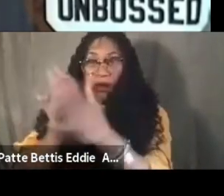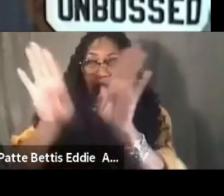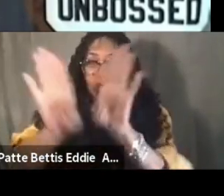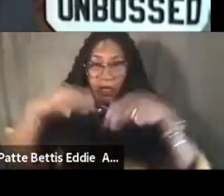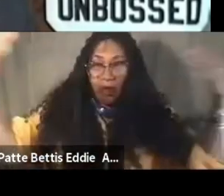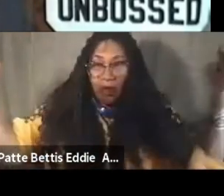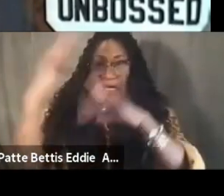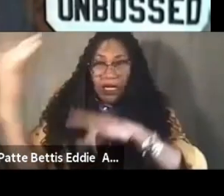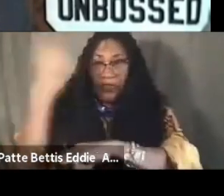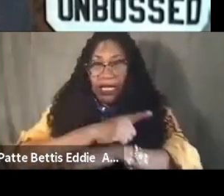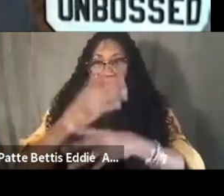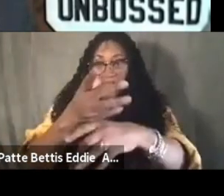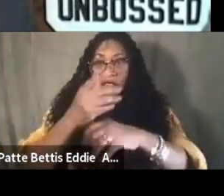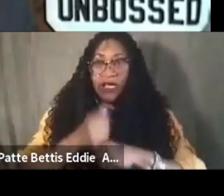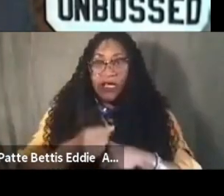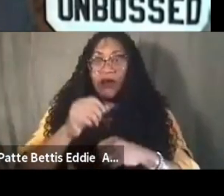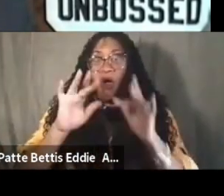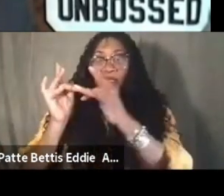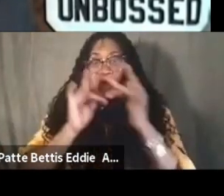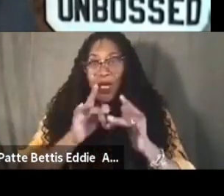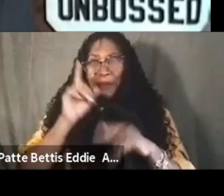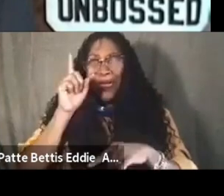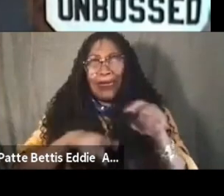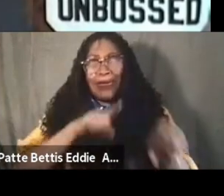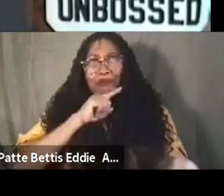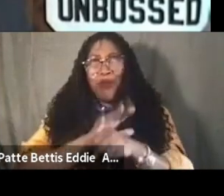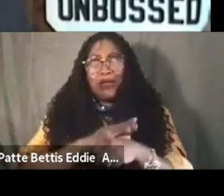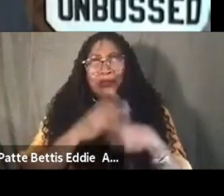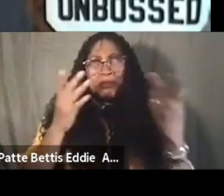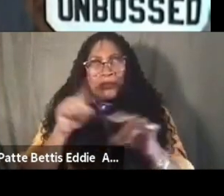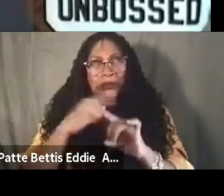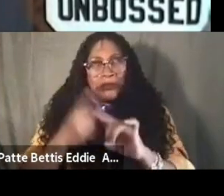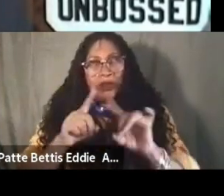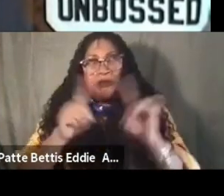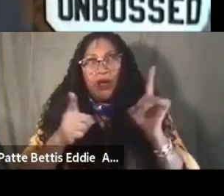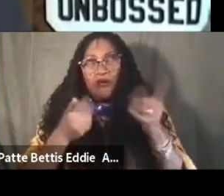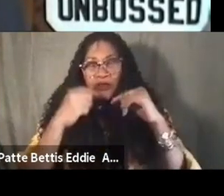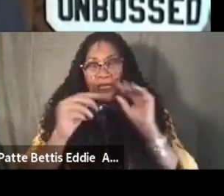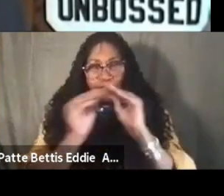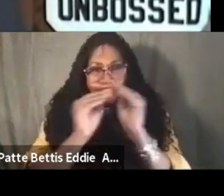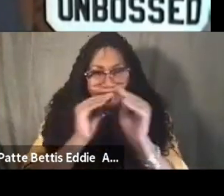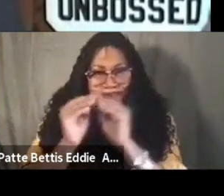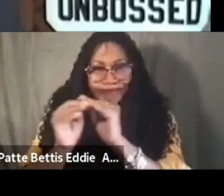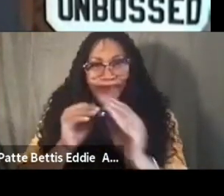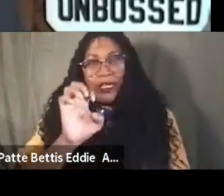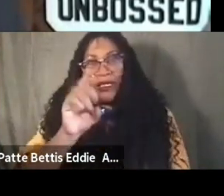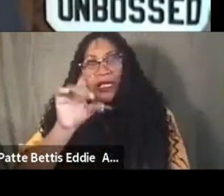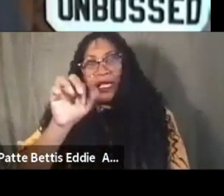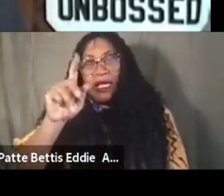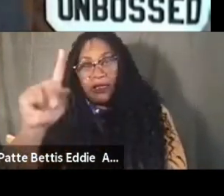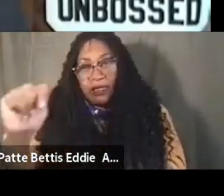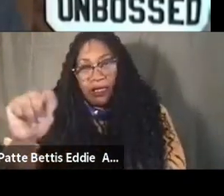tables that will be available on the website i can't promise exactly when we're working on getting them all edited and everything we hope that you